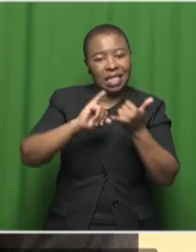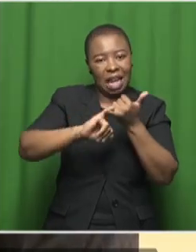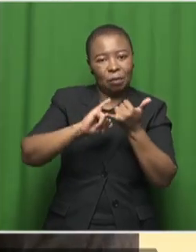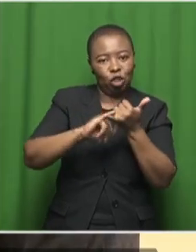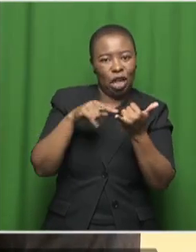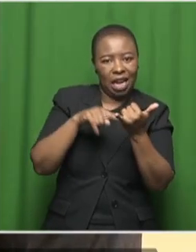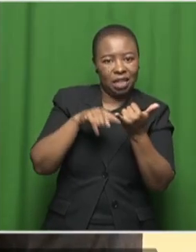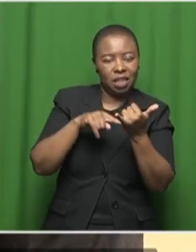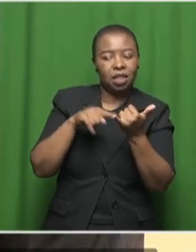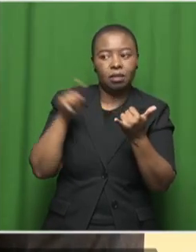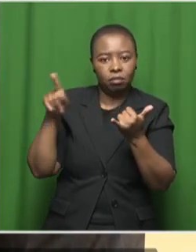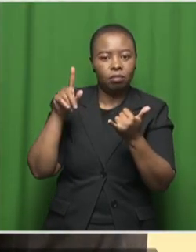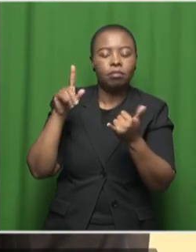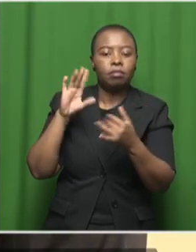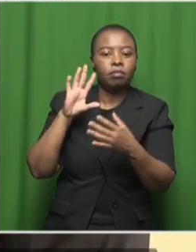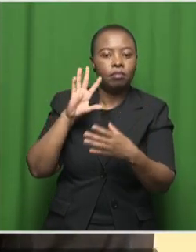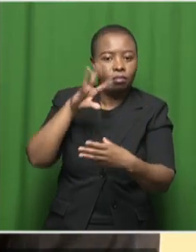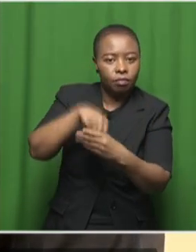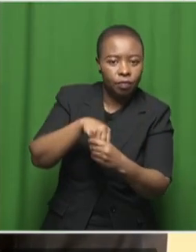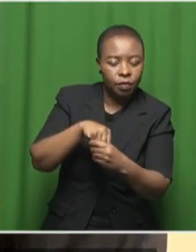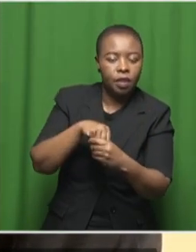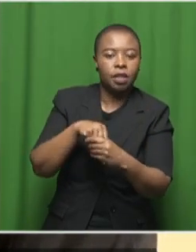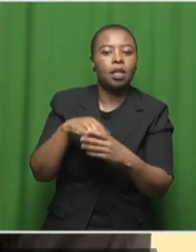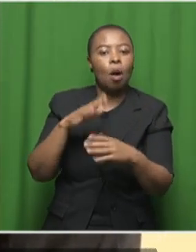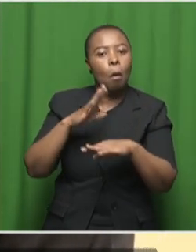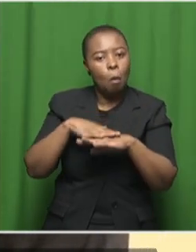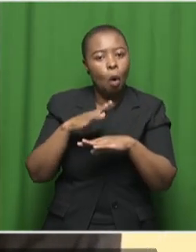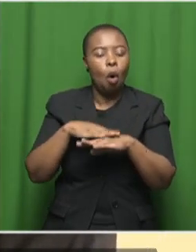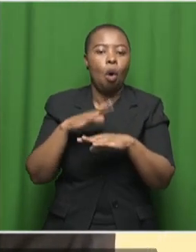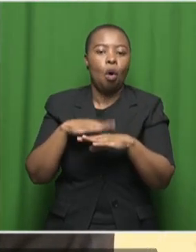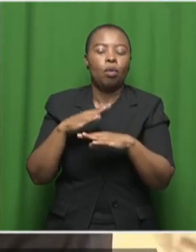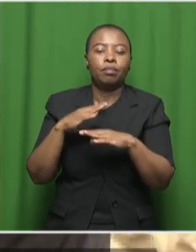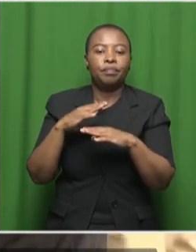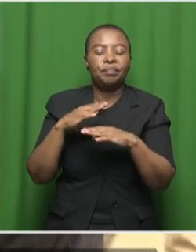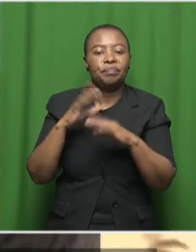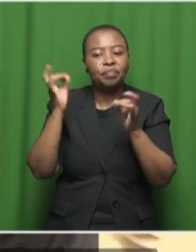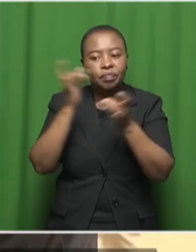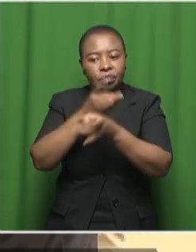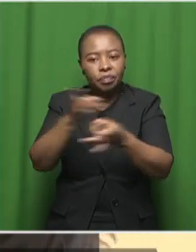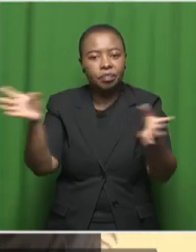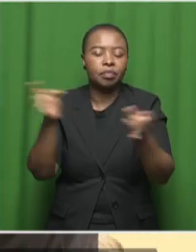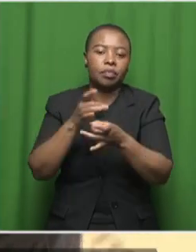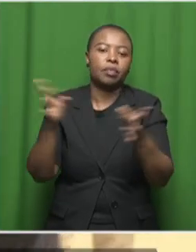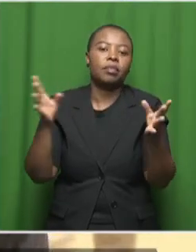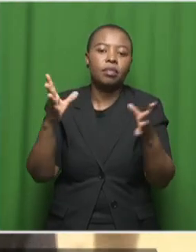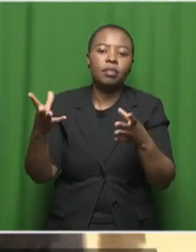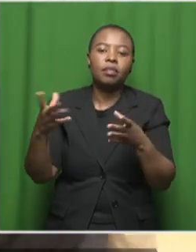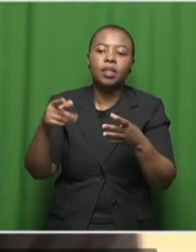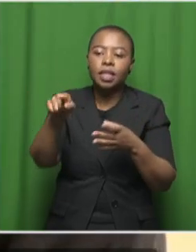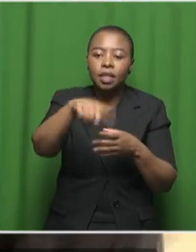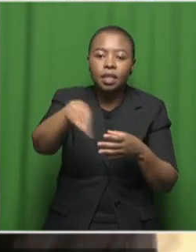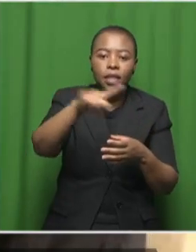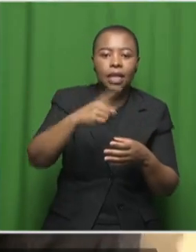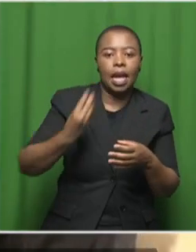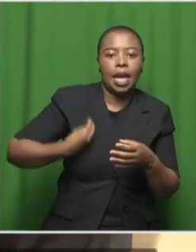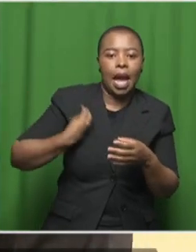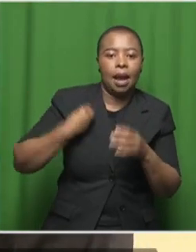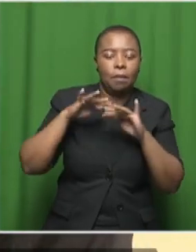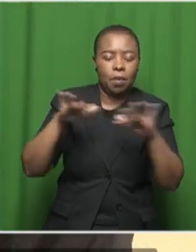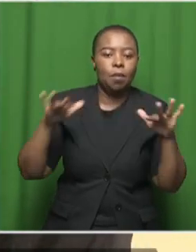more fashionable especially amongst young people but we are also seeing that